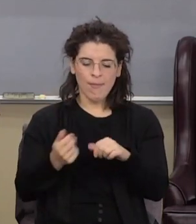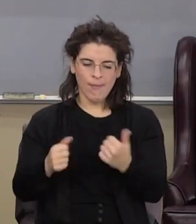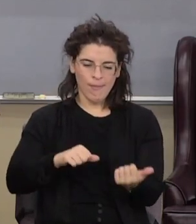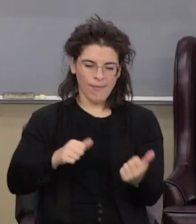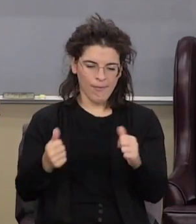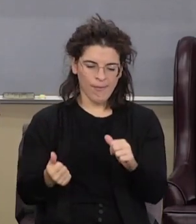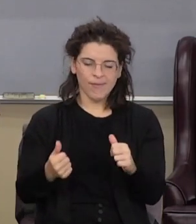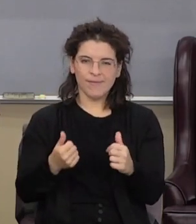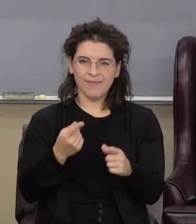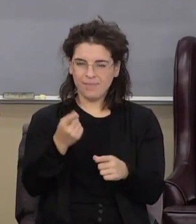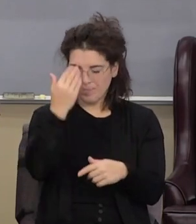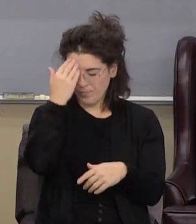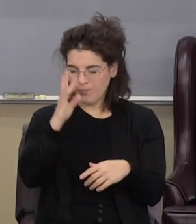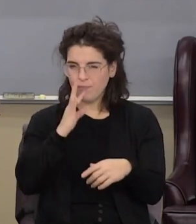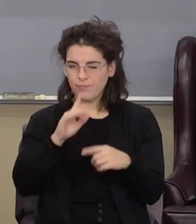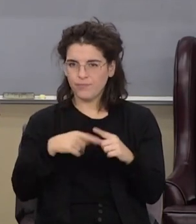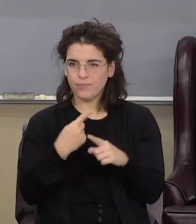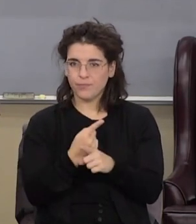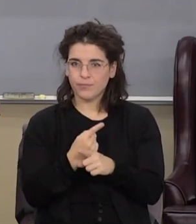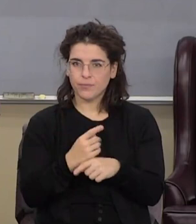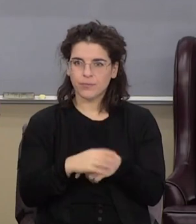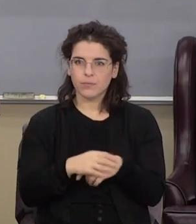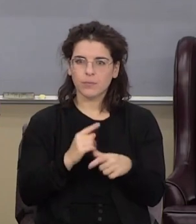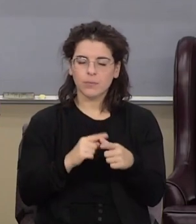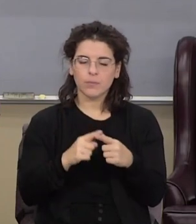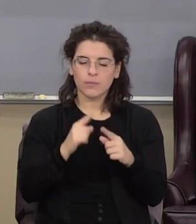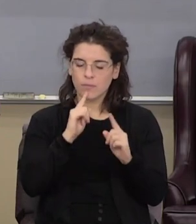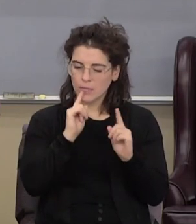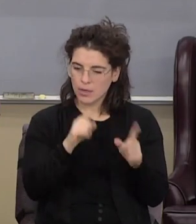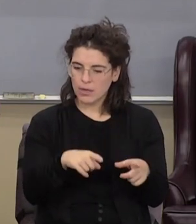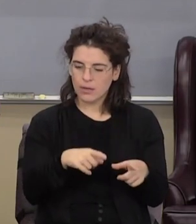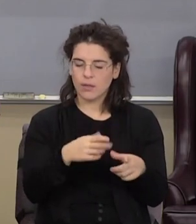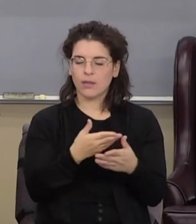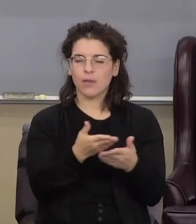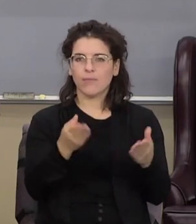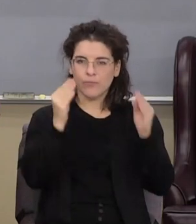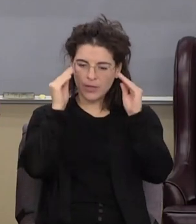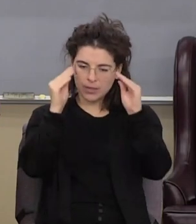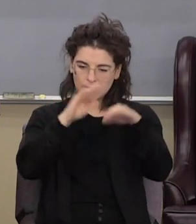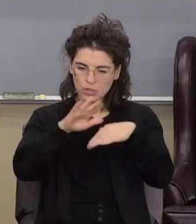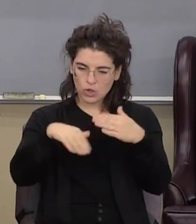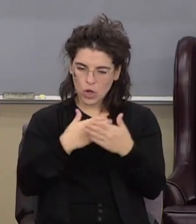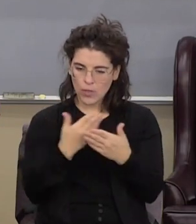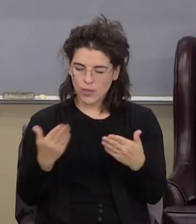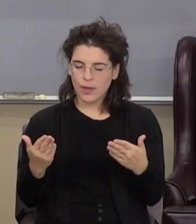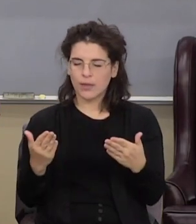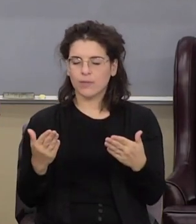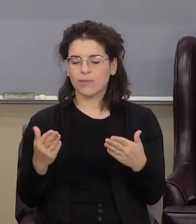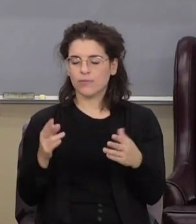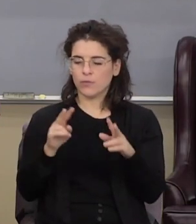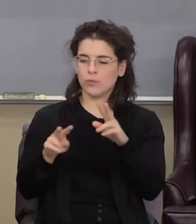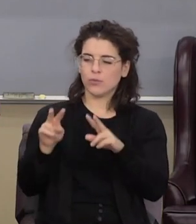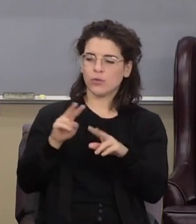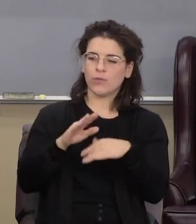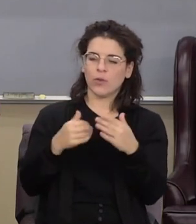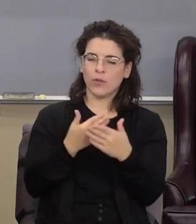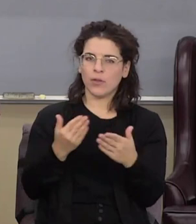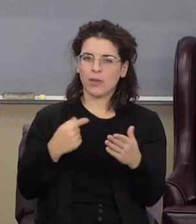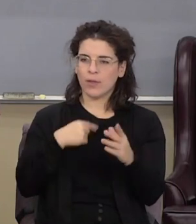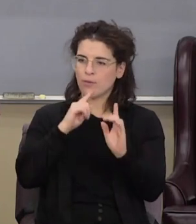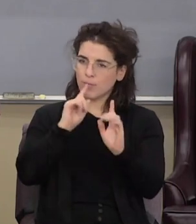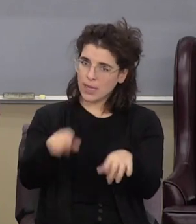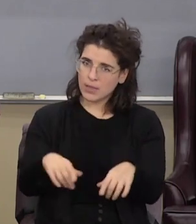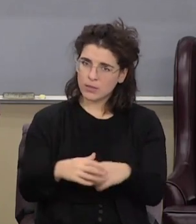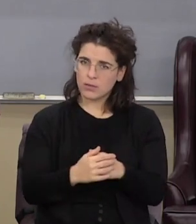you know what I'm talking about. Then what does he say? Commanding them to teach all things that I, to observe all things I've commanded